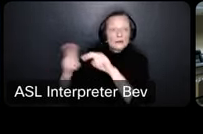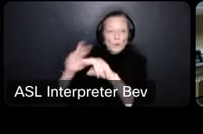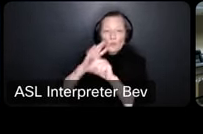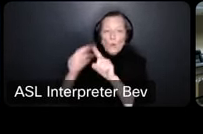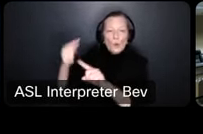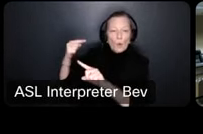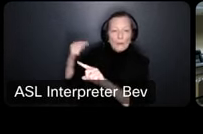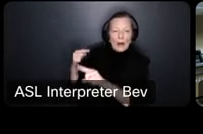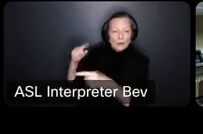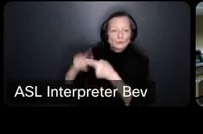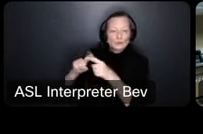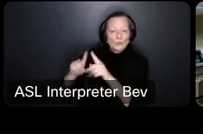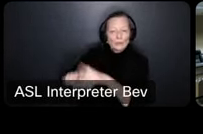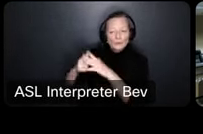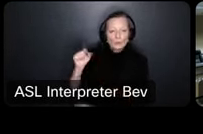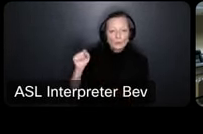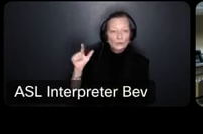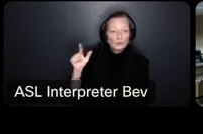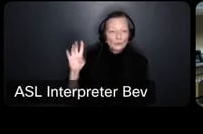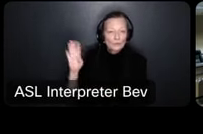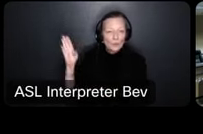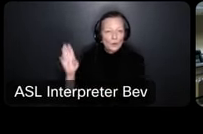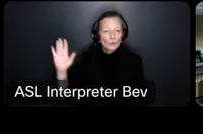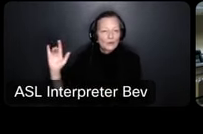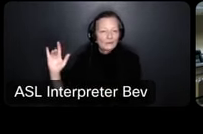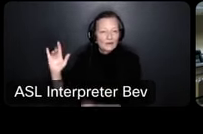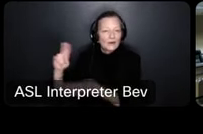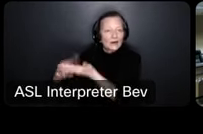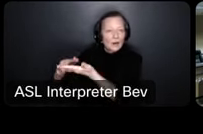contract year of course elections don't happen until november